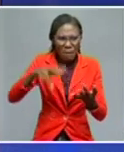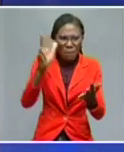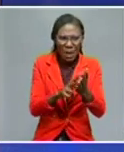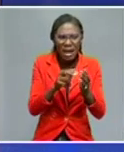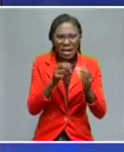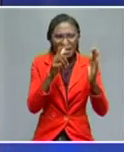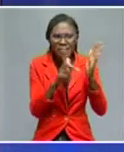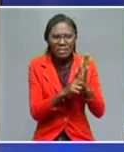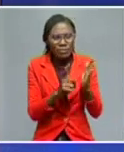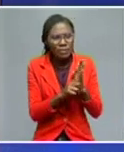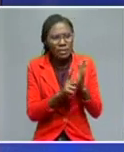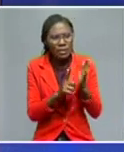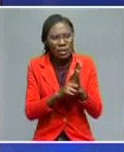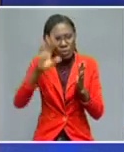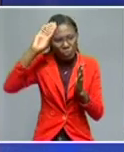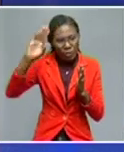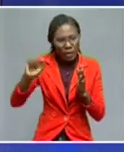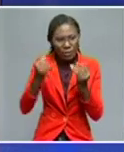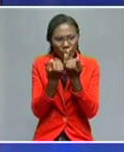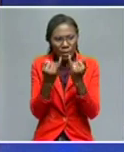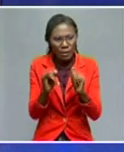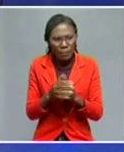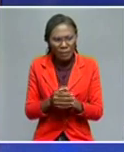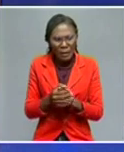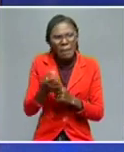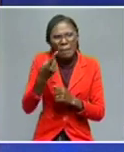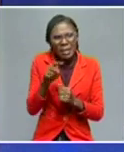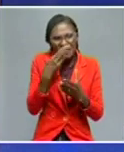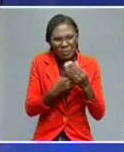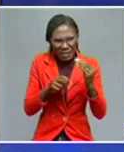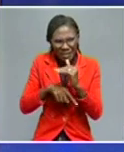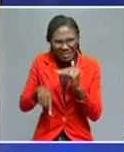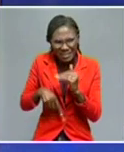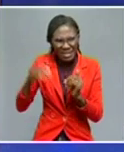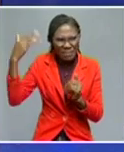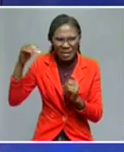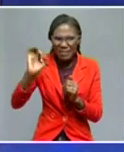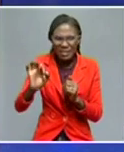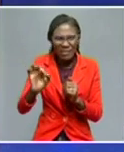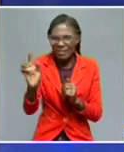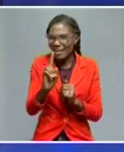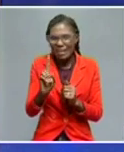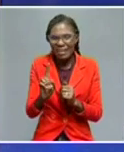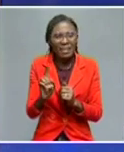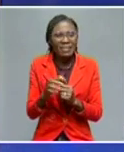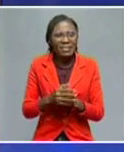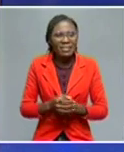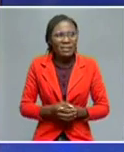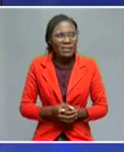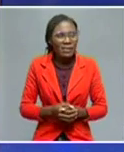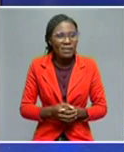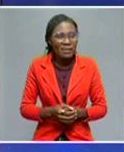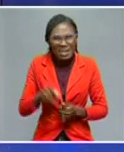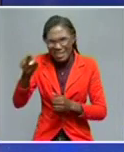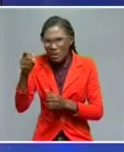her own history, but also the behavior and actions of NATO. So would you say NATO